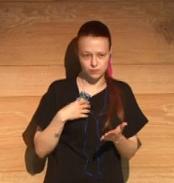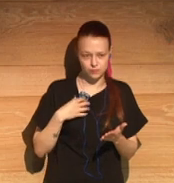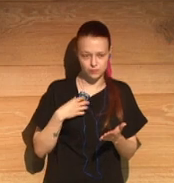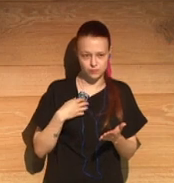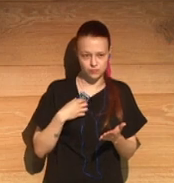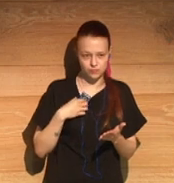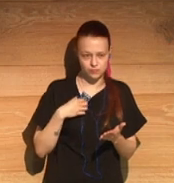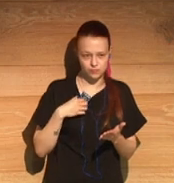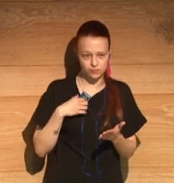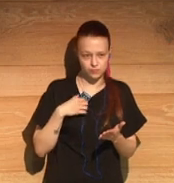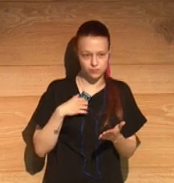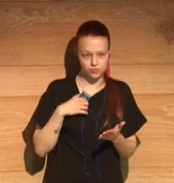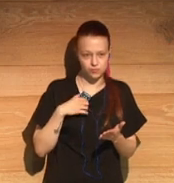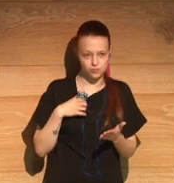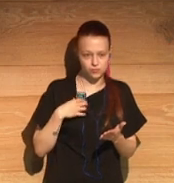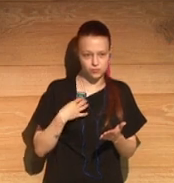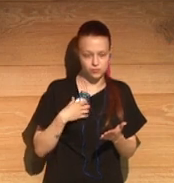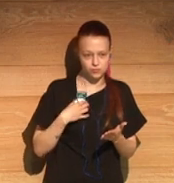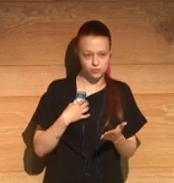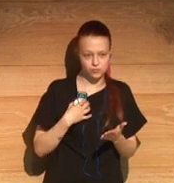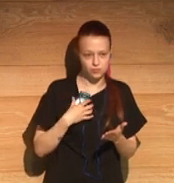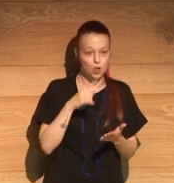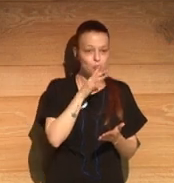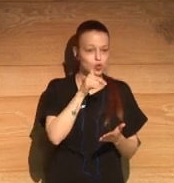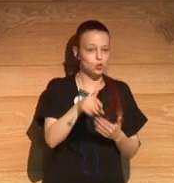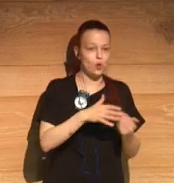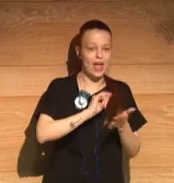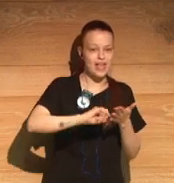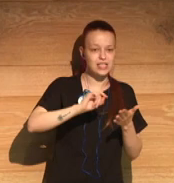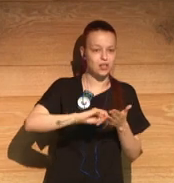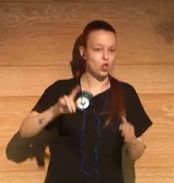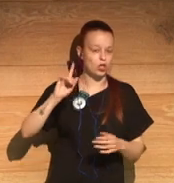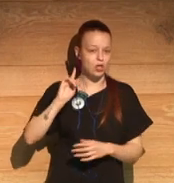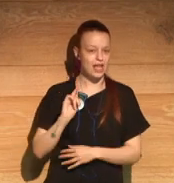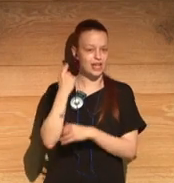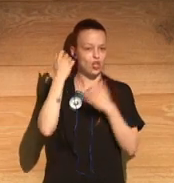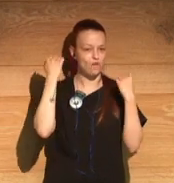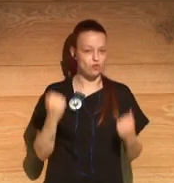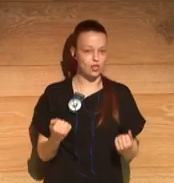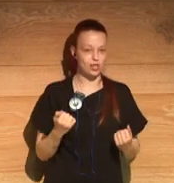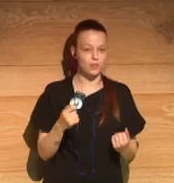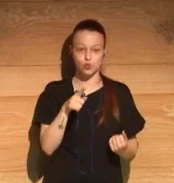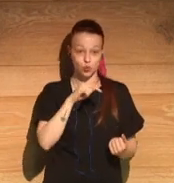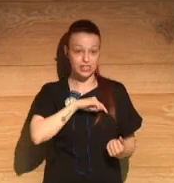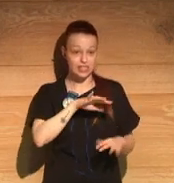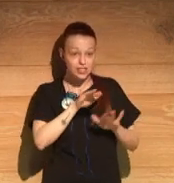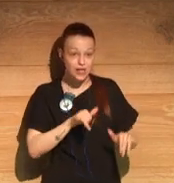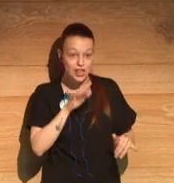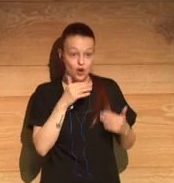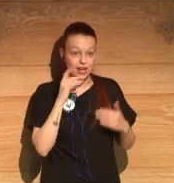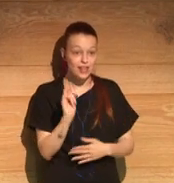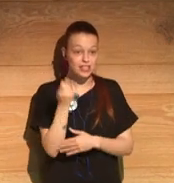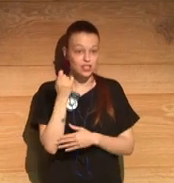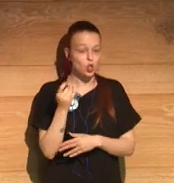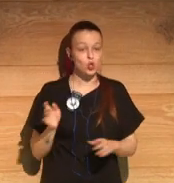a great success as a writer. Is there something of that in you? Or are you happy to be successful? No.